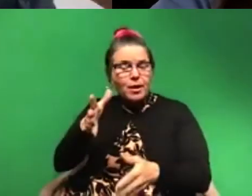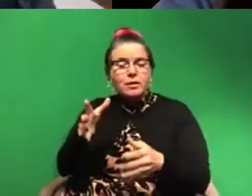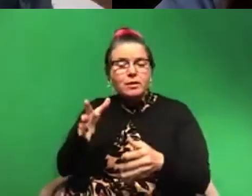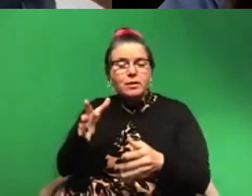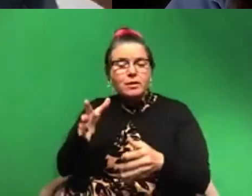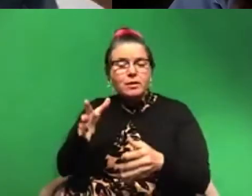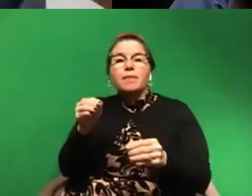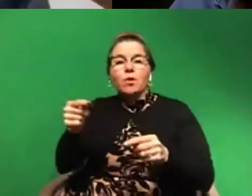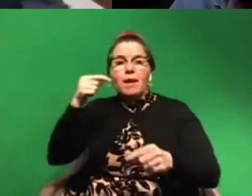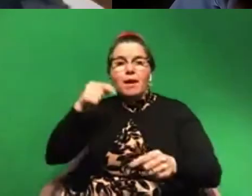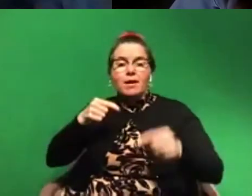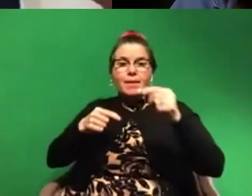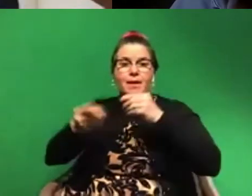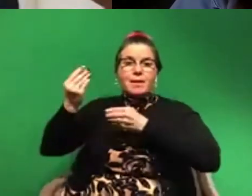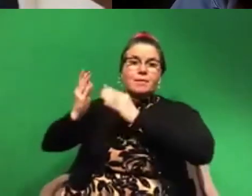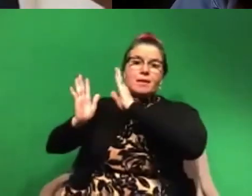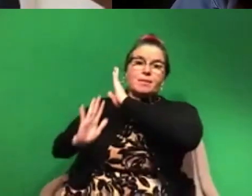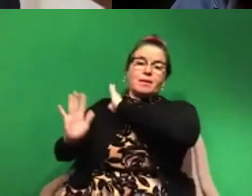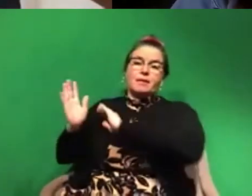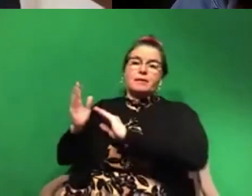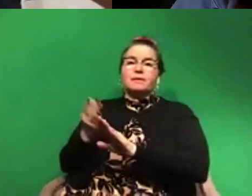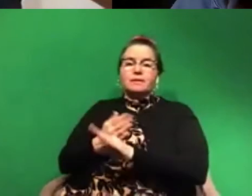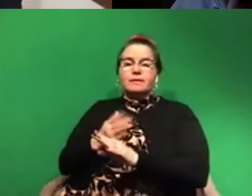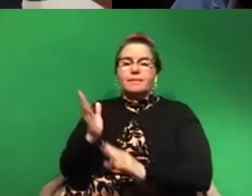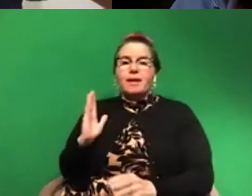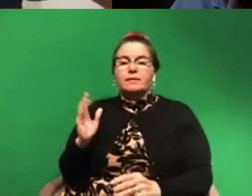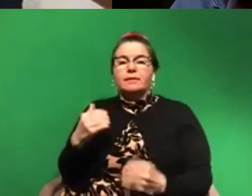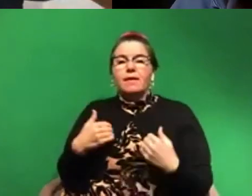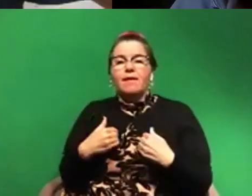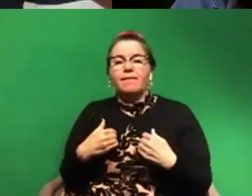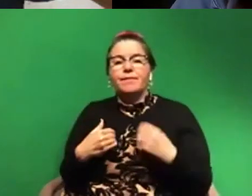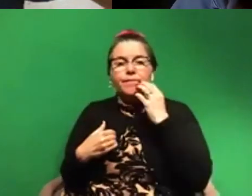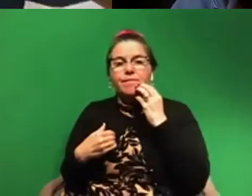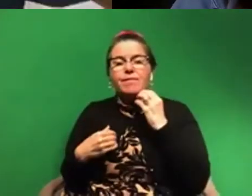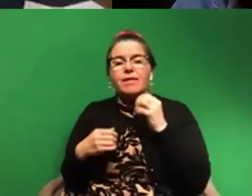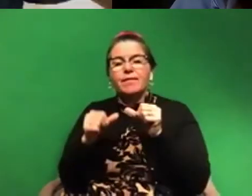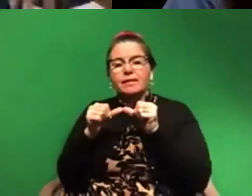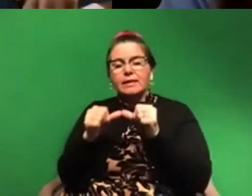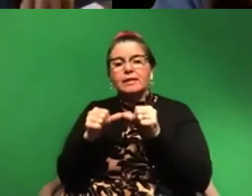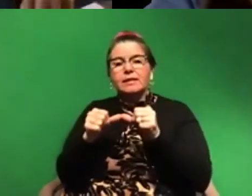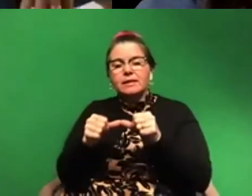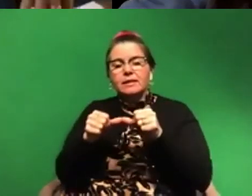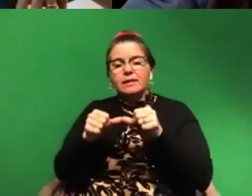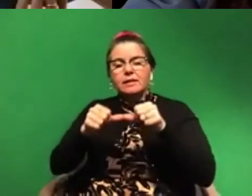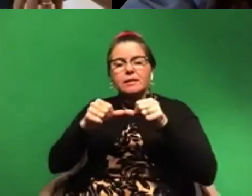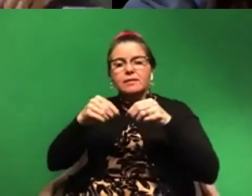go, the further back you go, um, since the past, there has been this continual divergence of